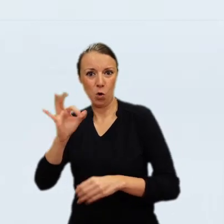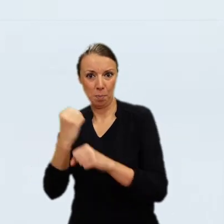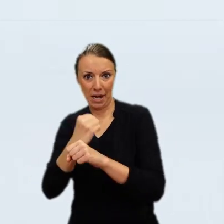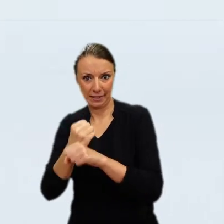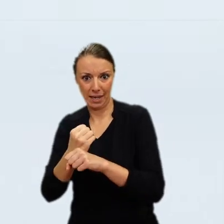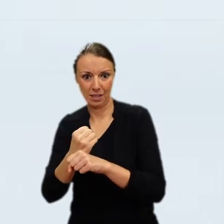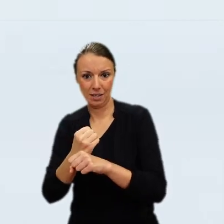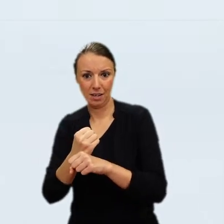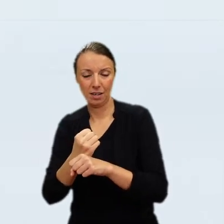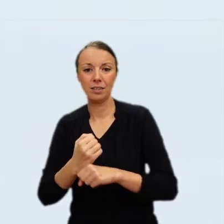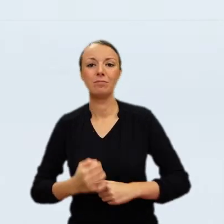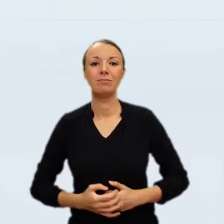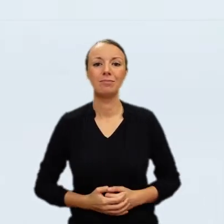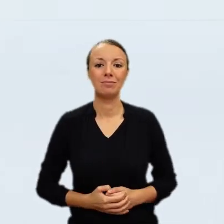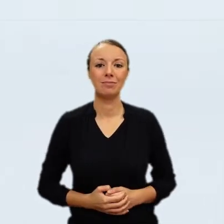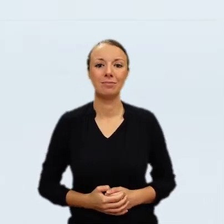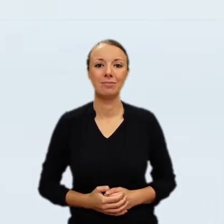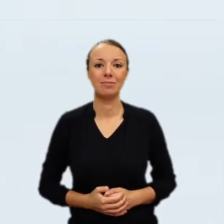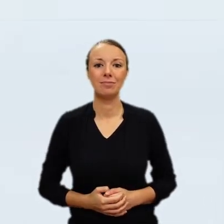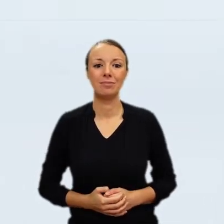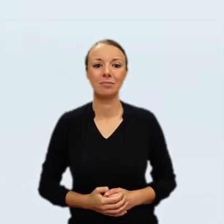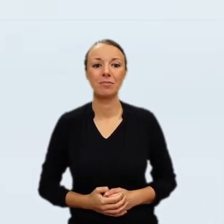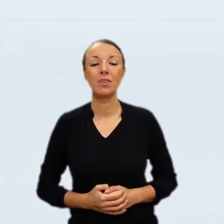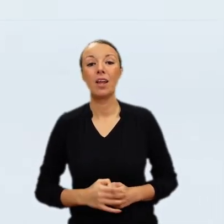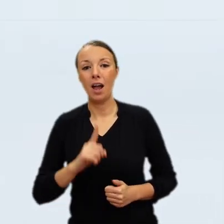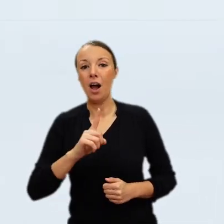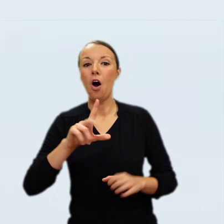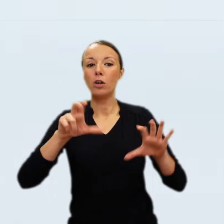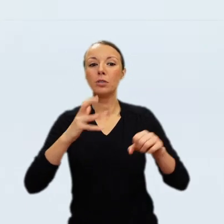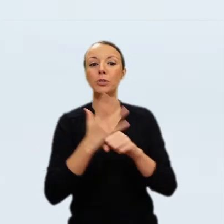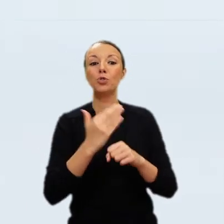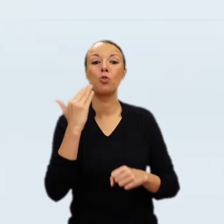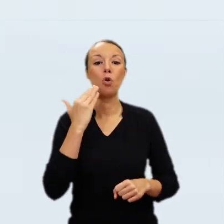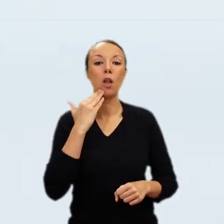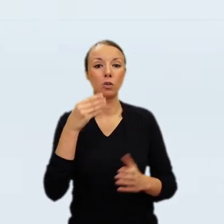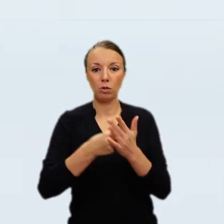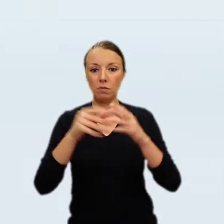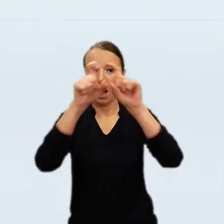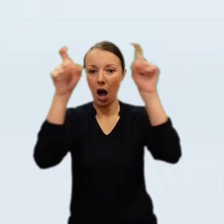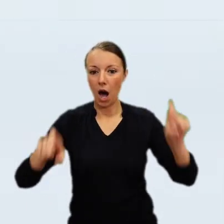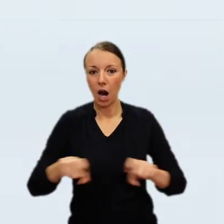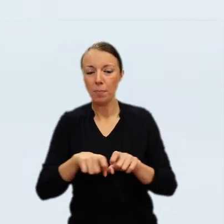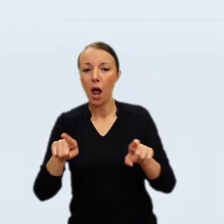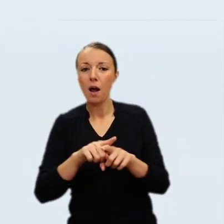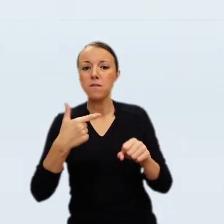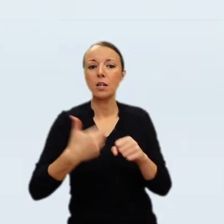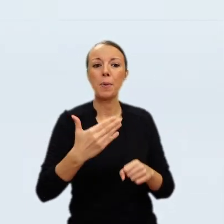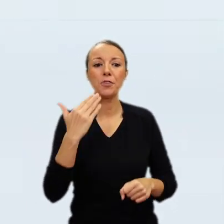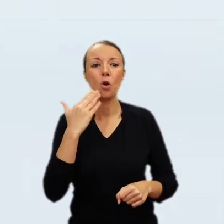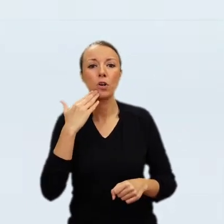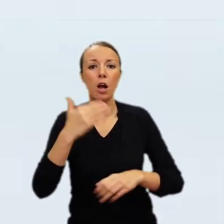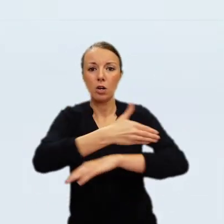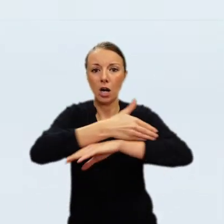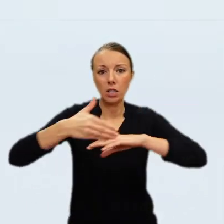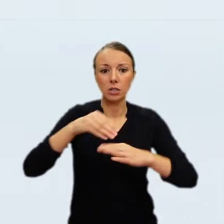rustic, country gentleman with the obstinate suspicion of a peasant, quite unused to business and extremely difficult to deal